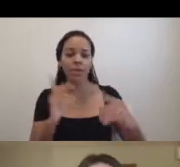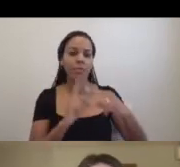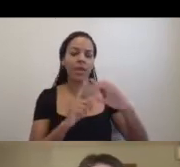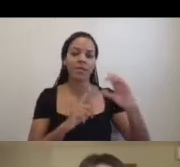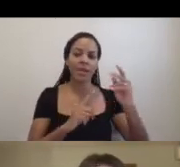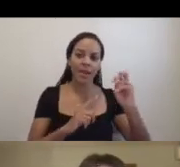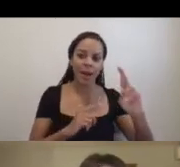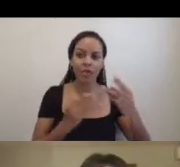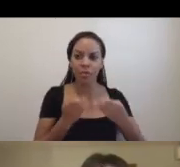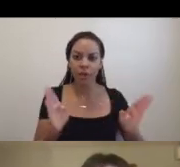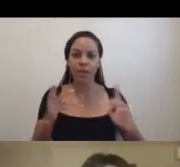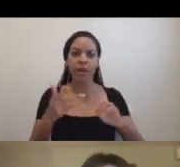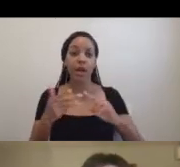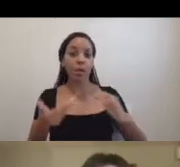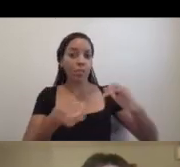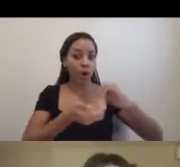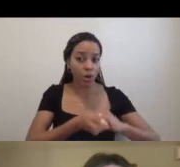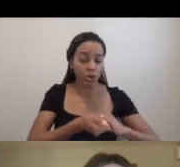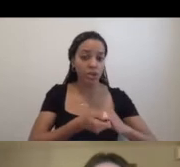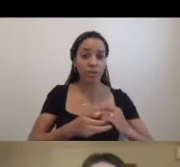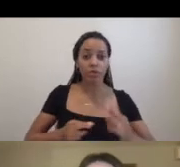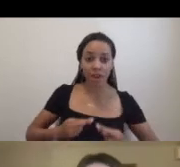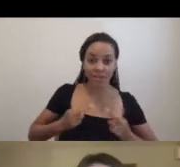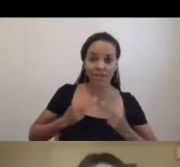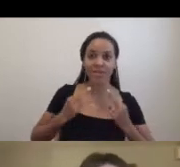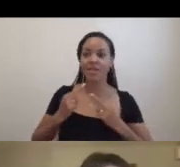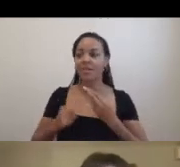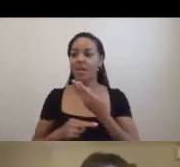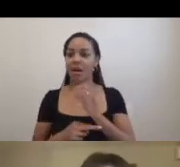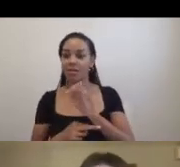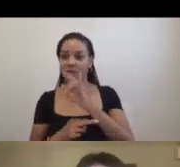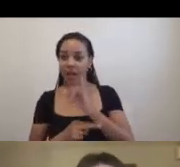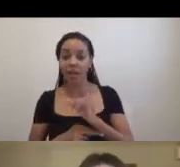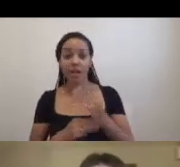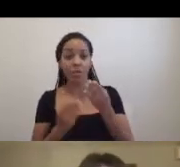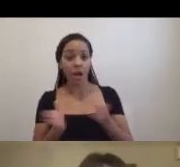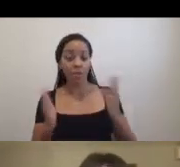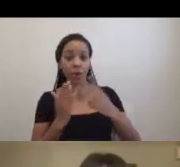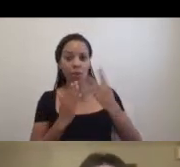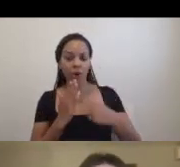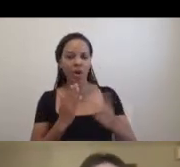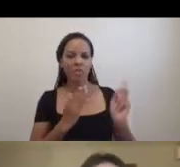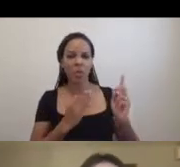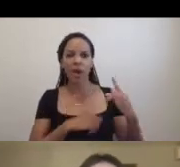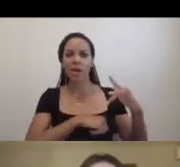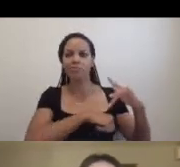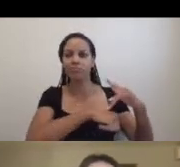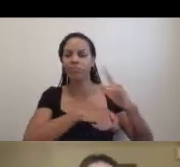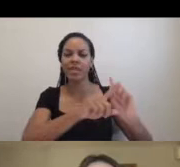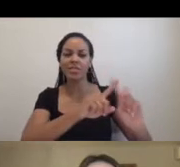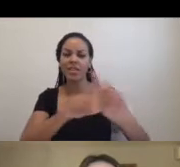partnership in residencies, and hospitality, and these public programs took place at different member institutions.